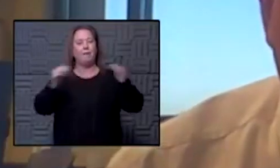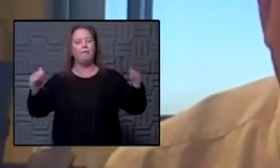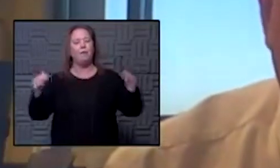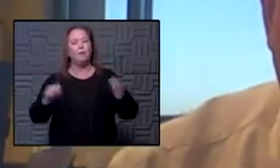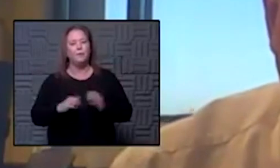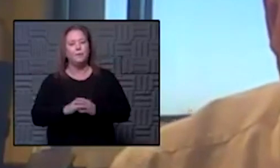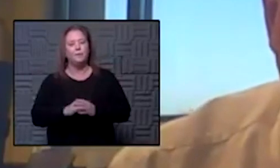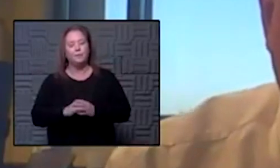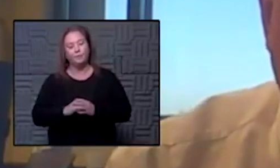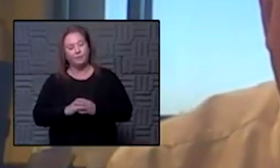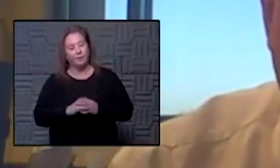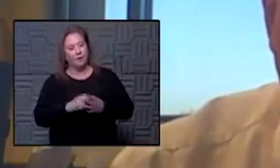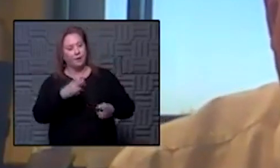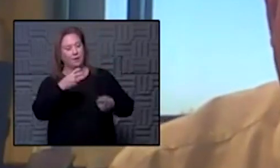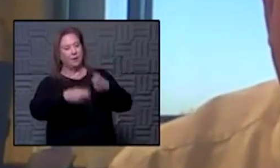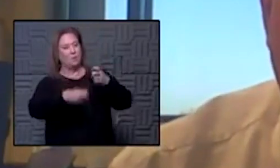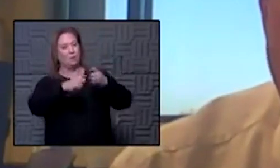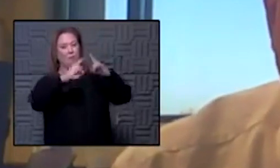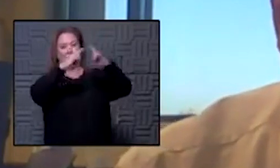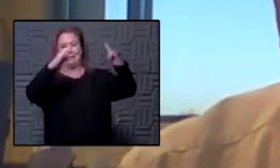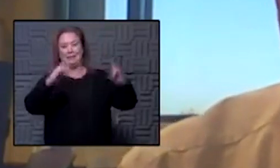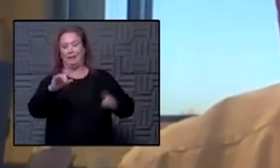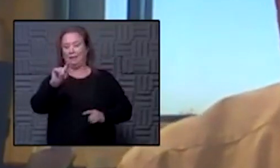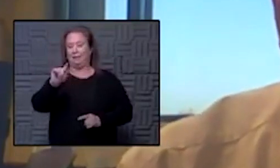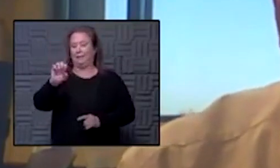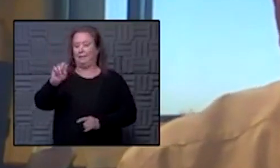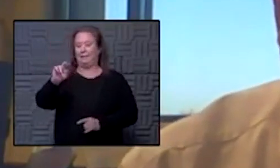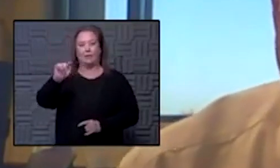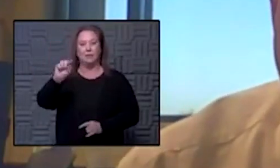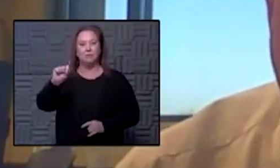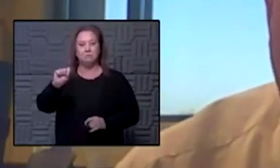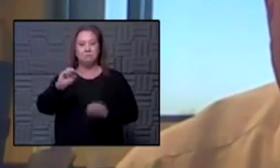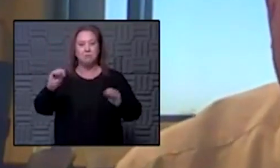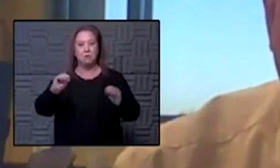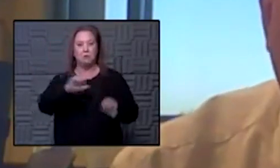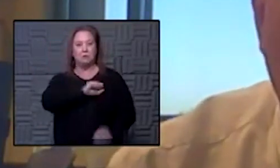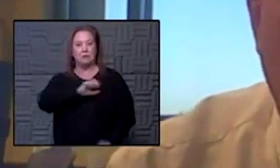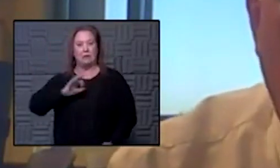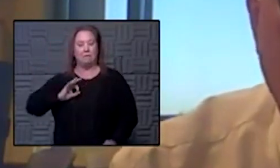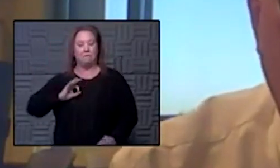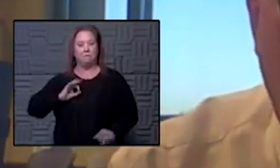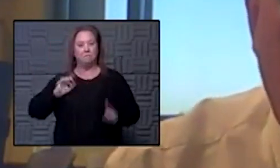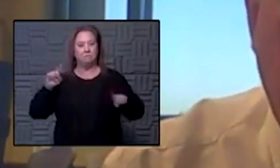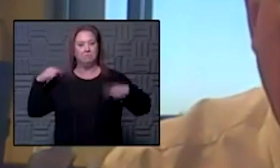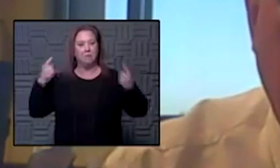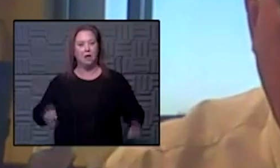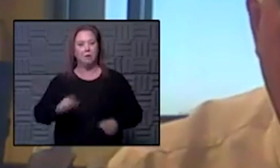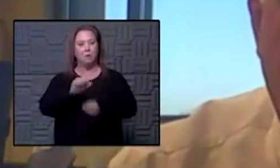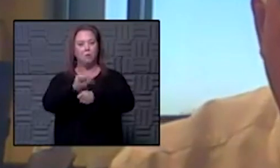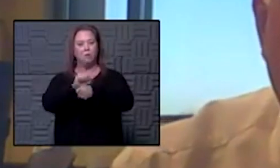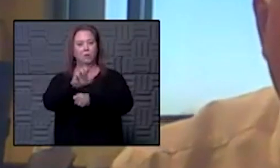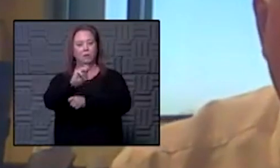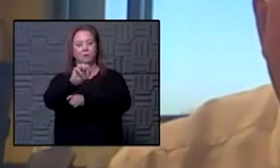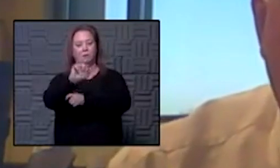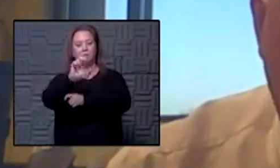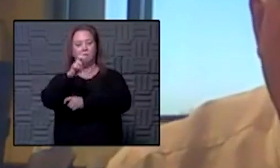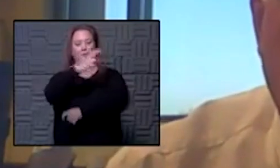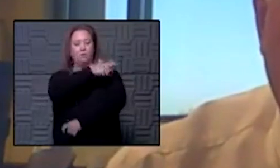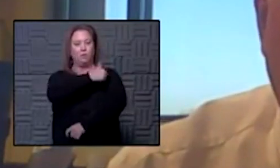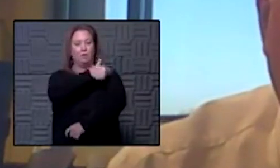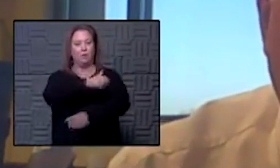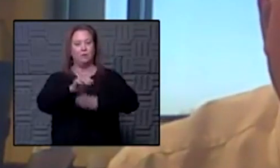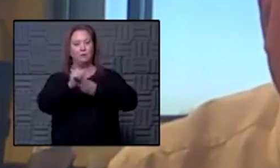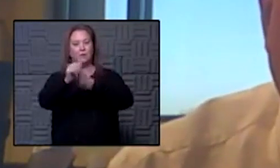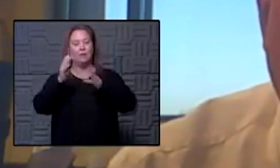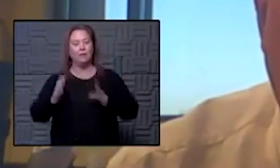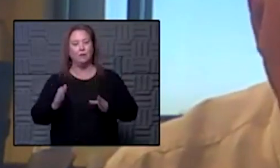the problem with the tents is that we don't have anybody to staff them. I've been working since March with hospital leaders and executives and